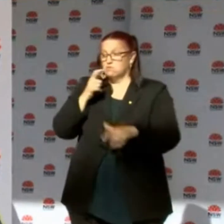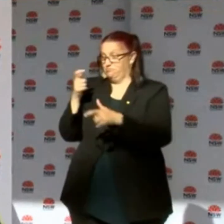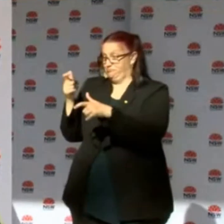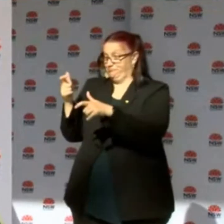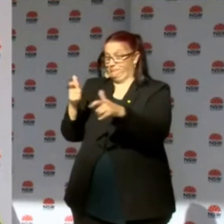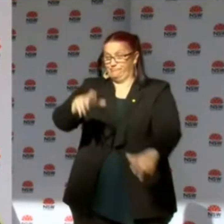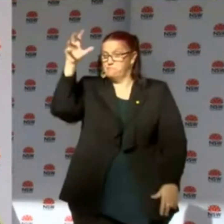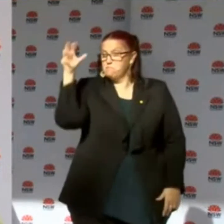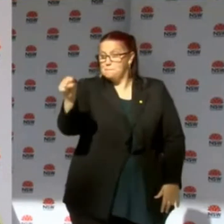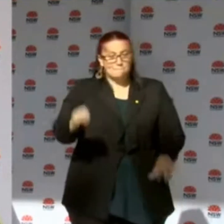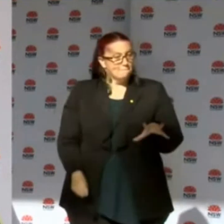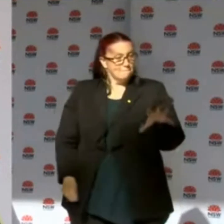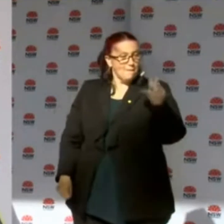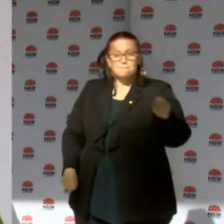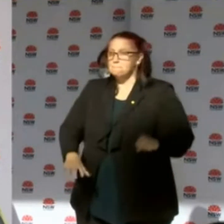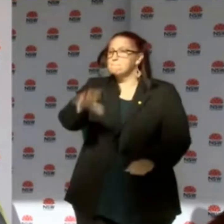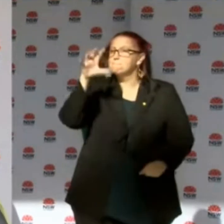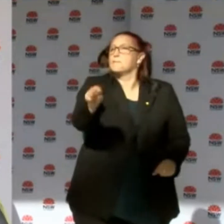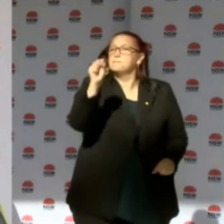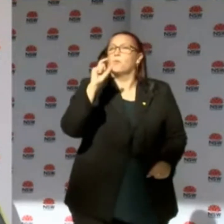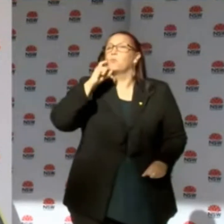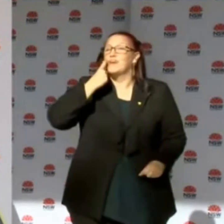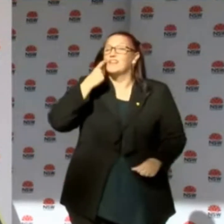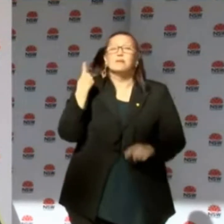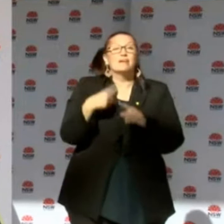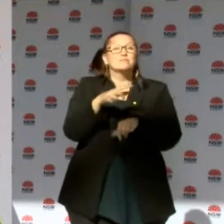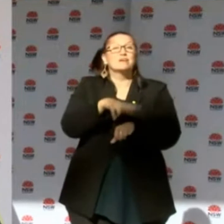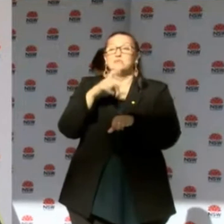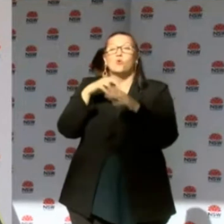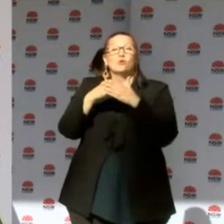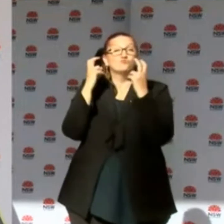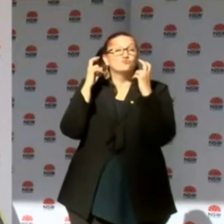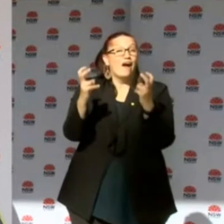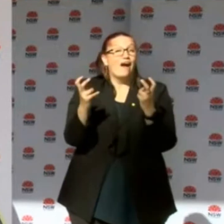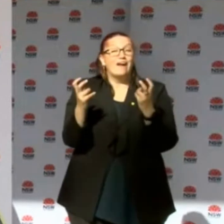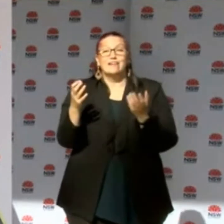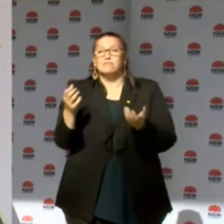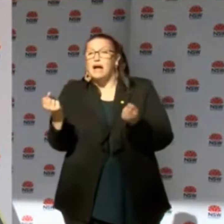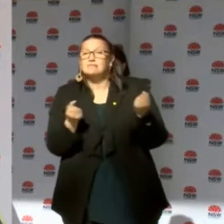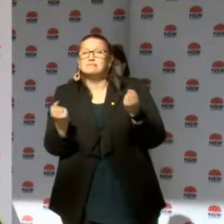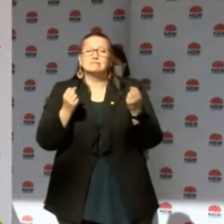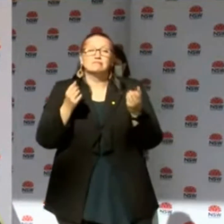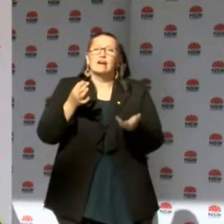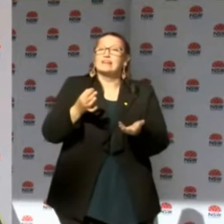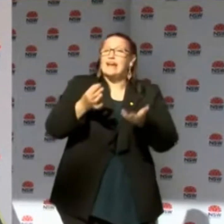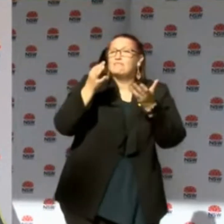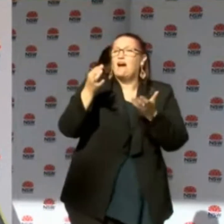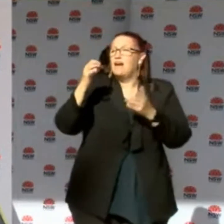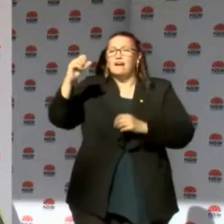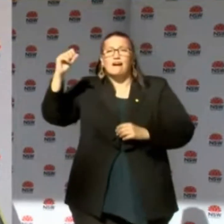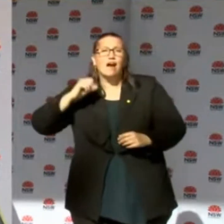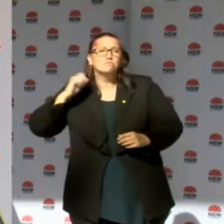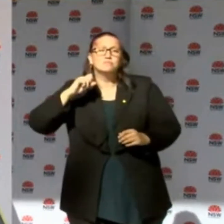of the activity as well as being on our public transport system and in and around cafes, pubs, clubs, making sure that people